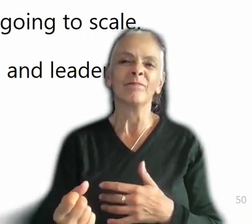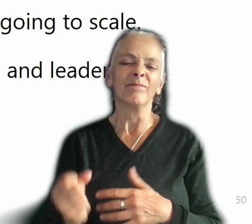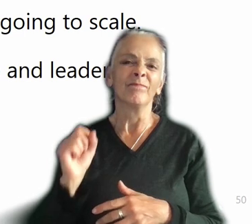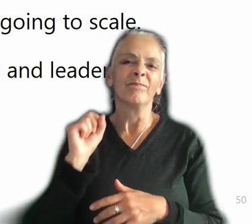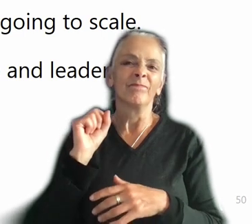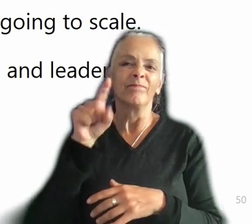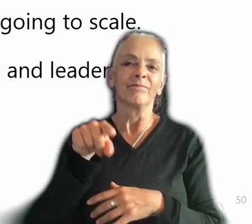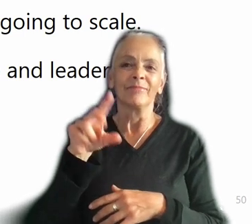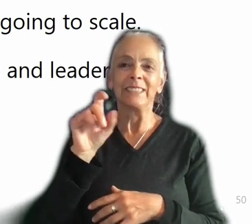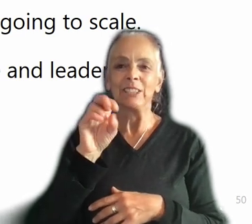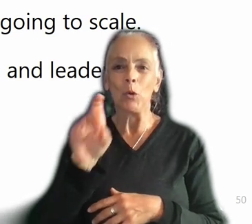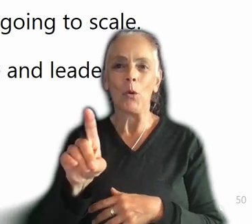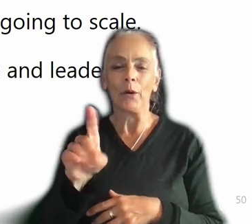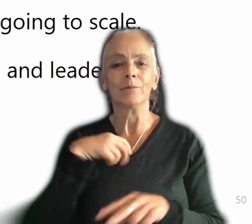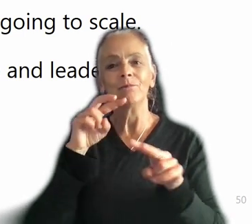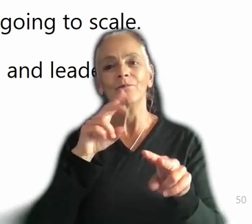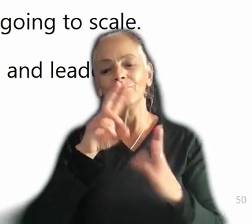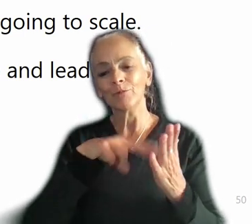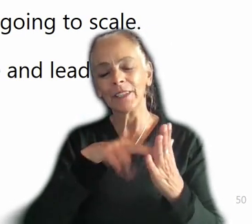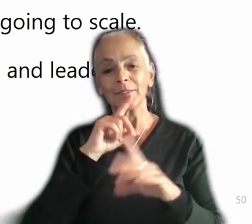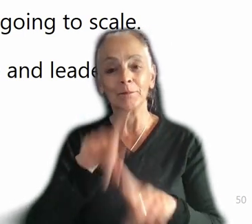reading them and responding to them there. Bye-bye.